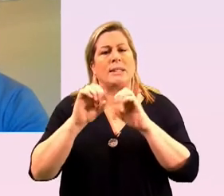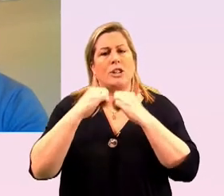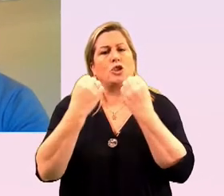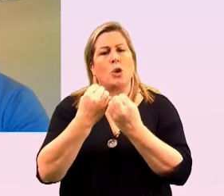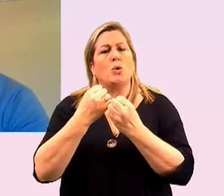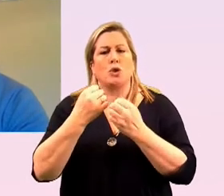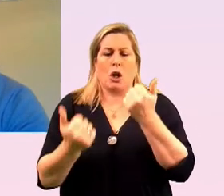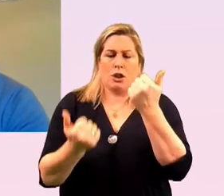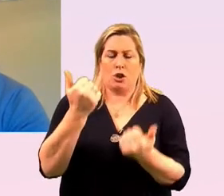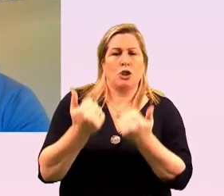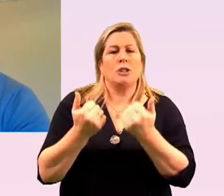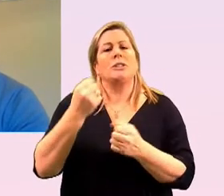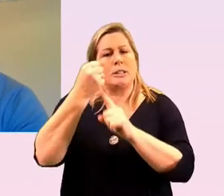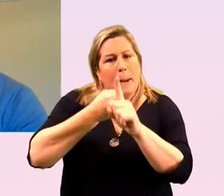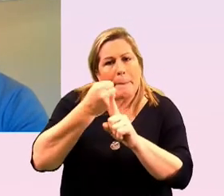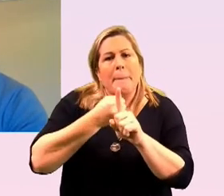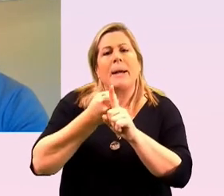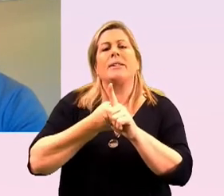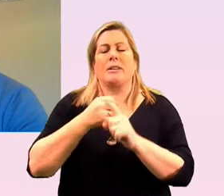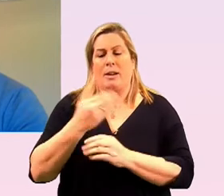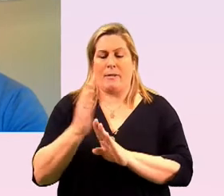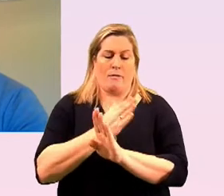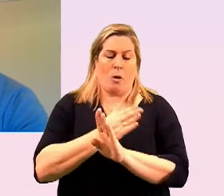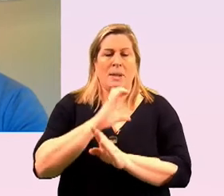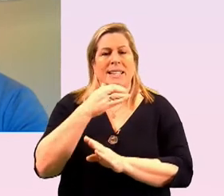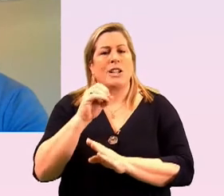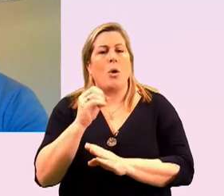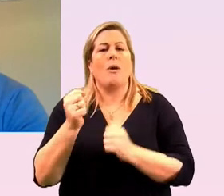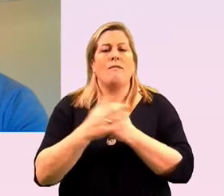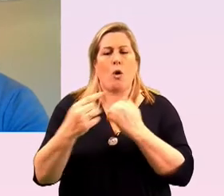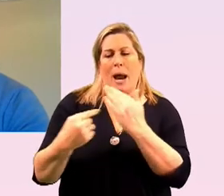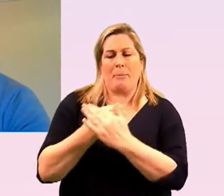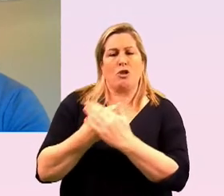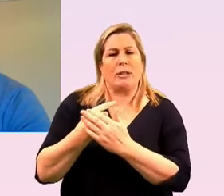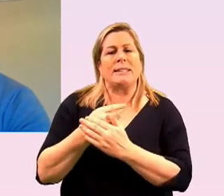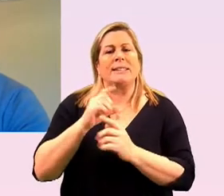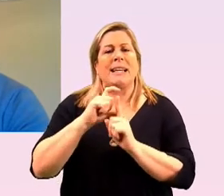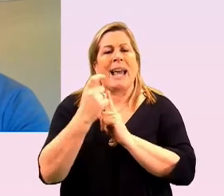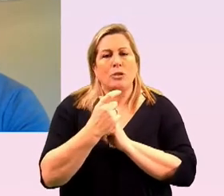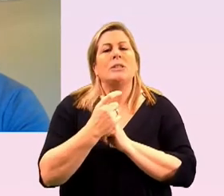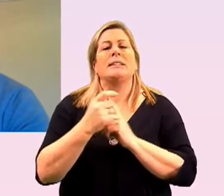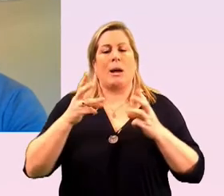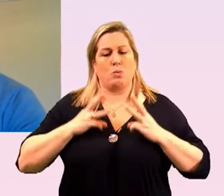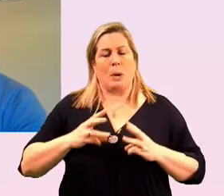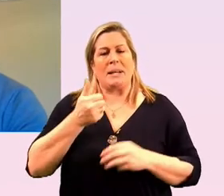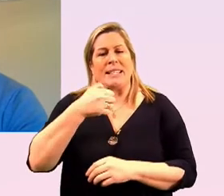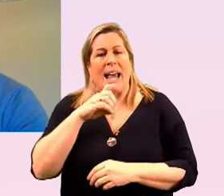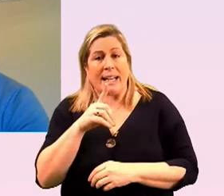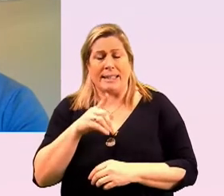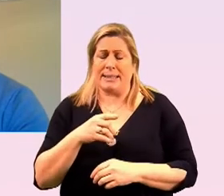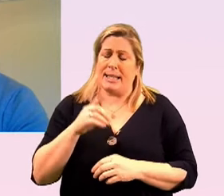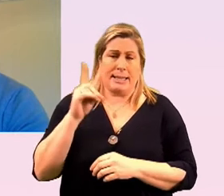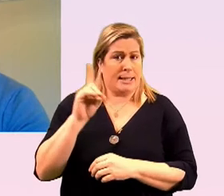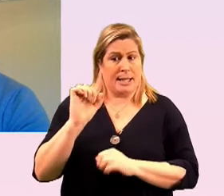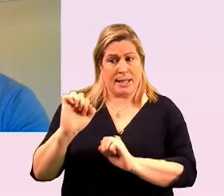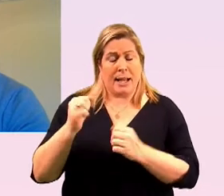a campaigner a former ceo of the immigrant council and women's aid denise has huge experience of working